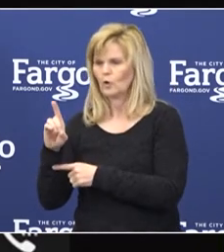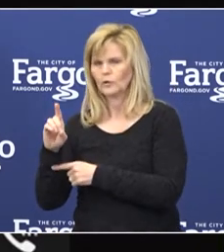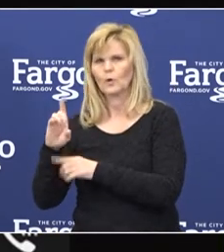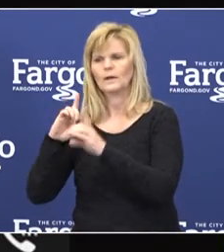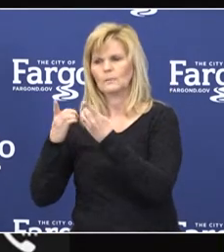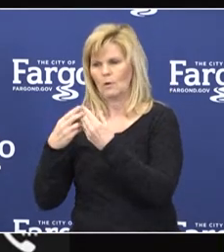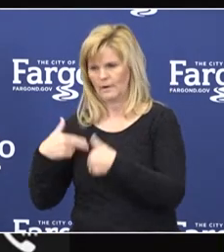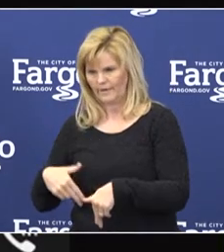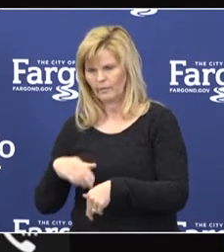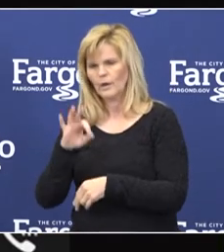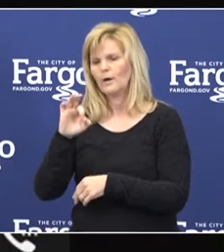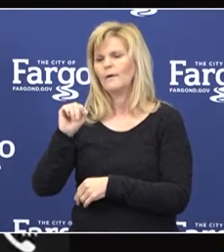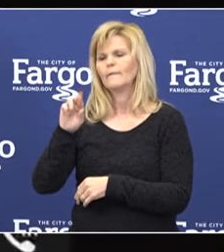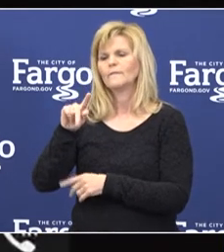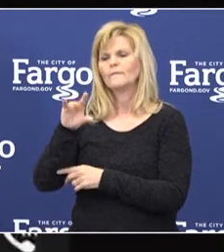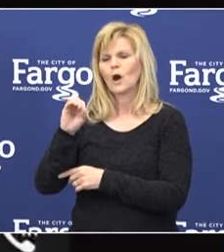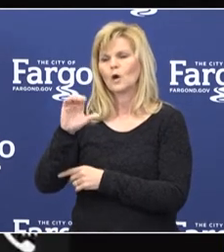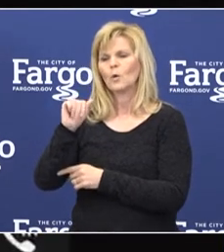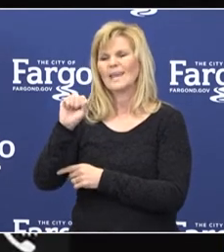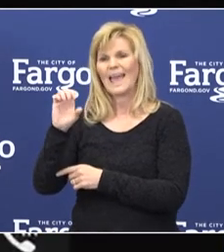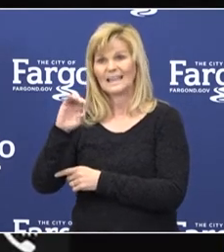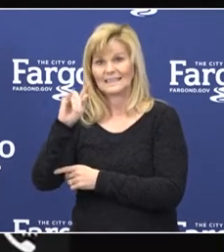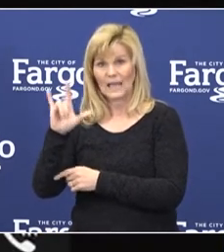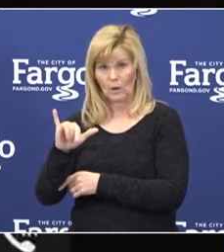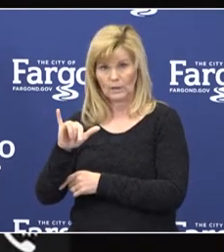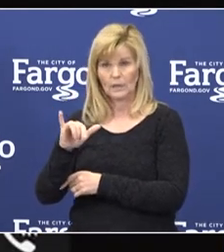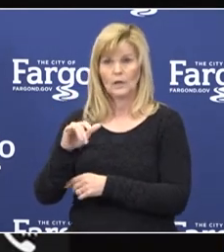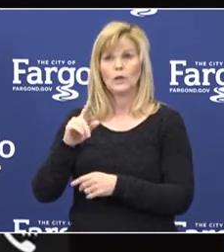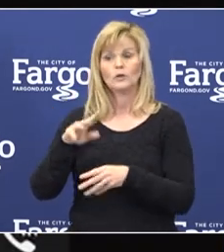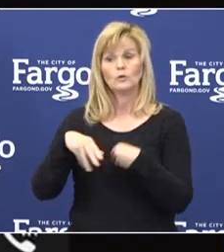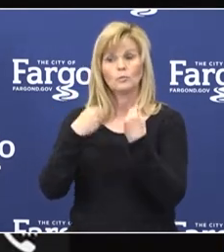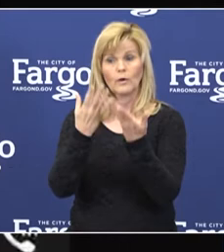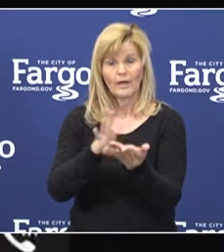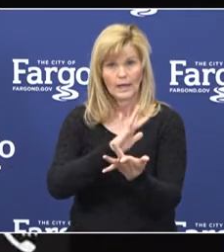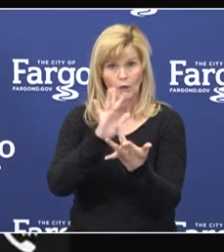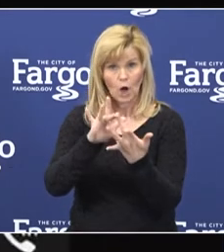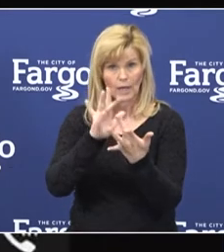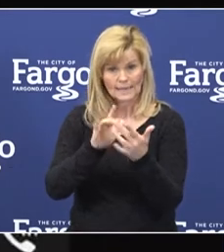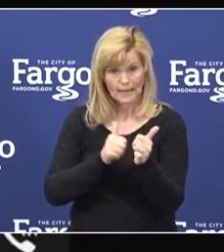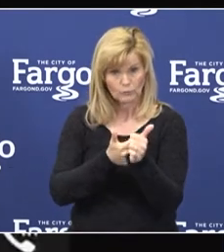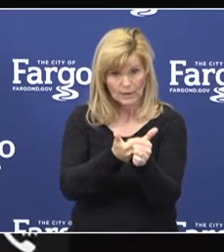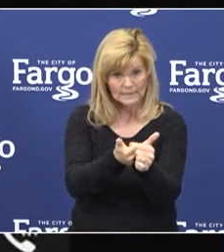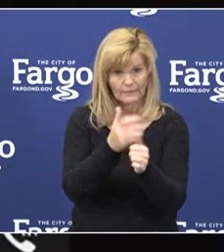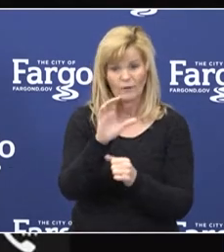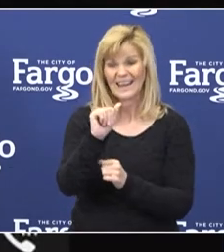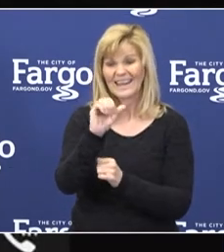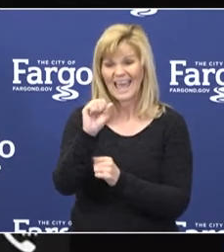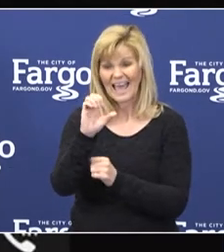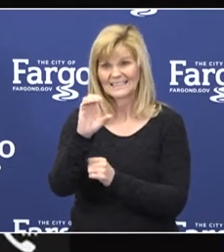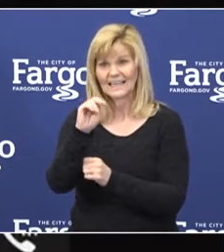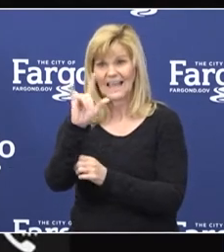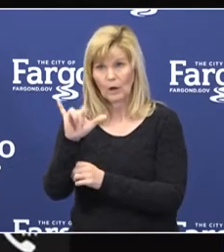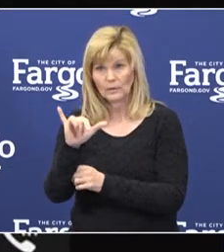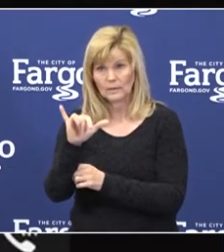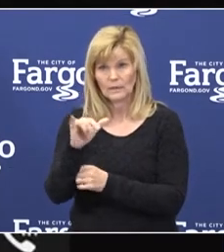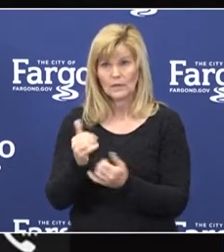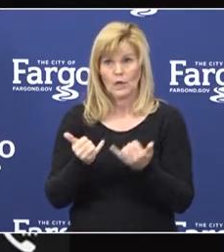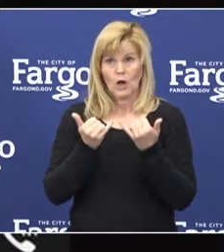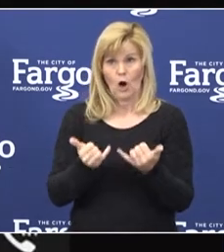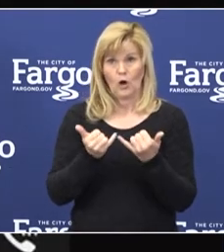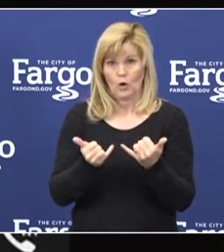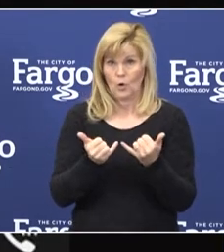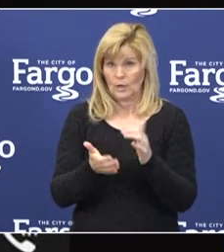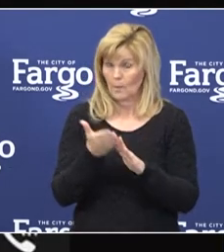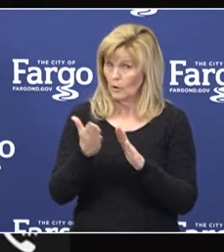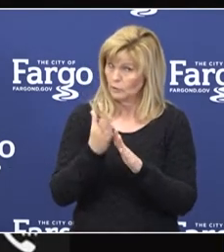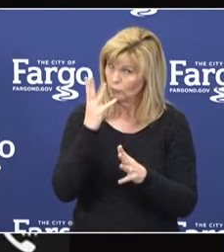Fargo Cass Public Health functions under the North Dakota Department of Health to provide contact tracing for Cass County. Our current operation is fairly